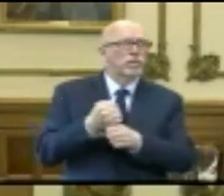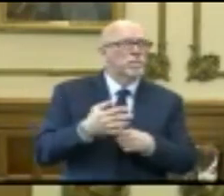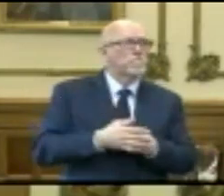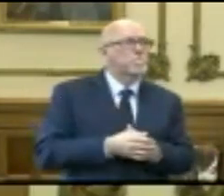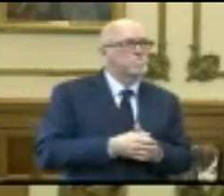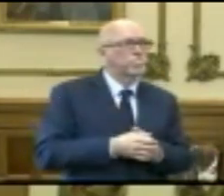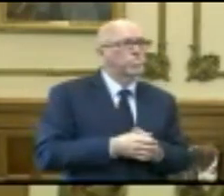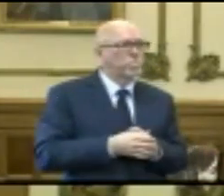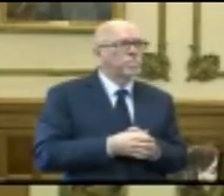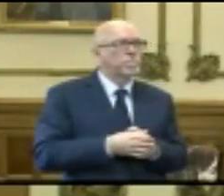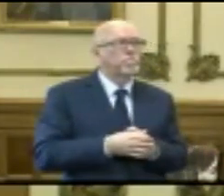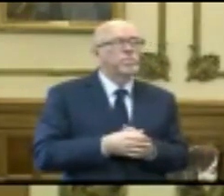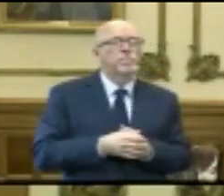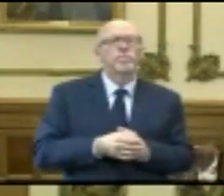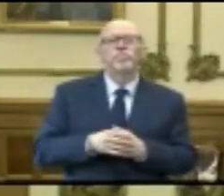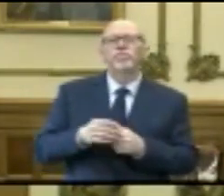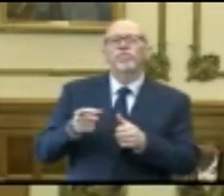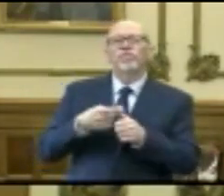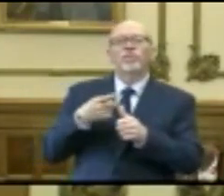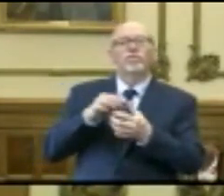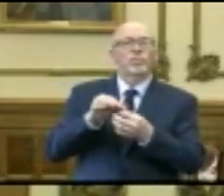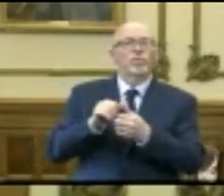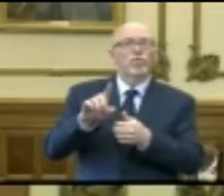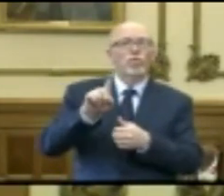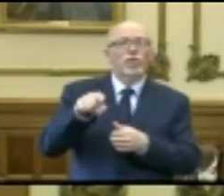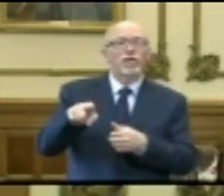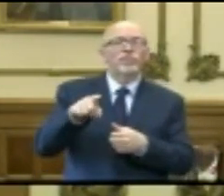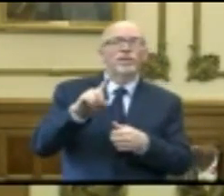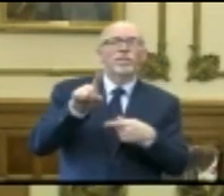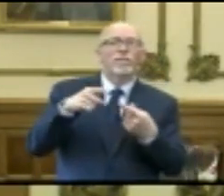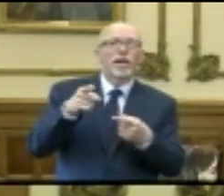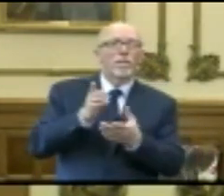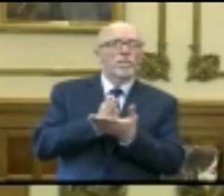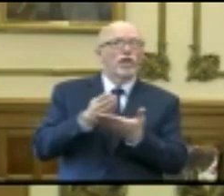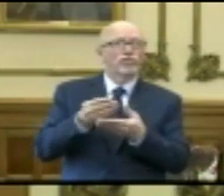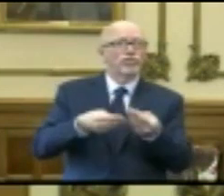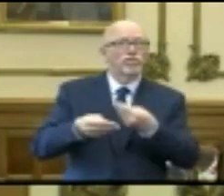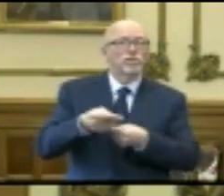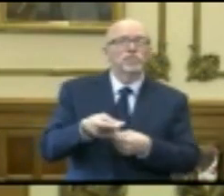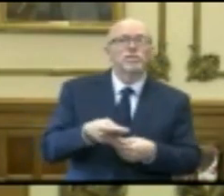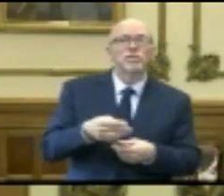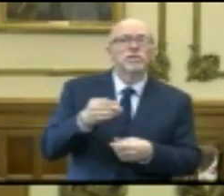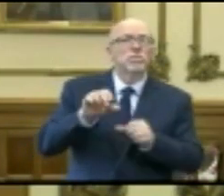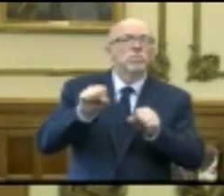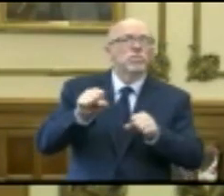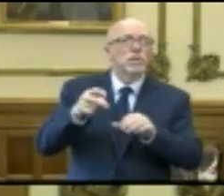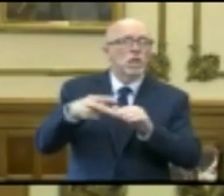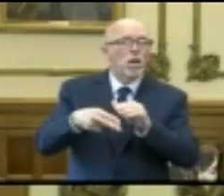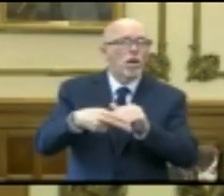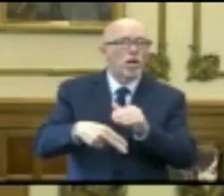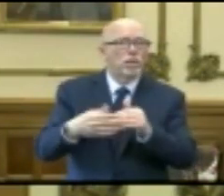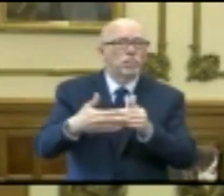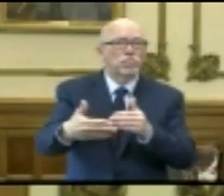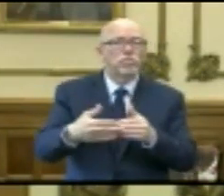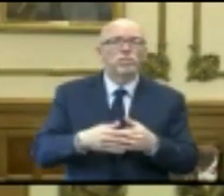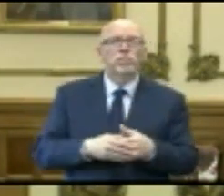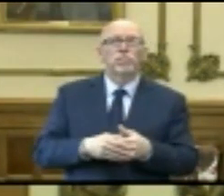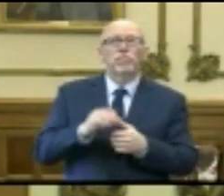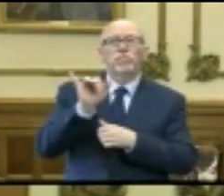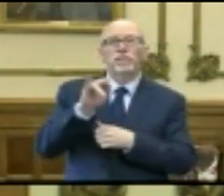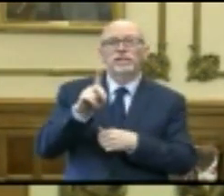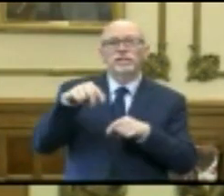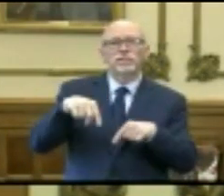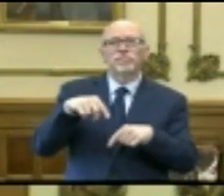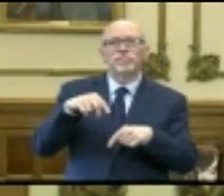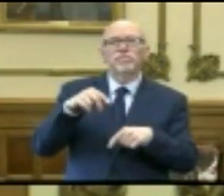Sure. First, Whitney, regarding your question on the budget and potential budget cuts, Indiana